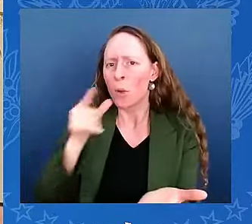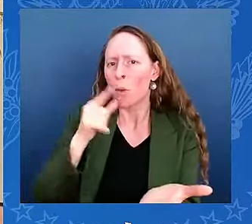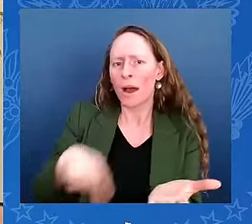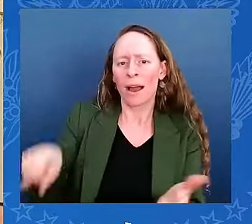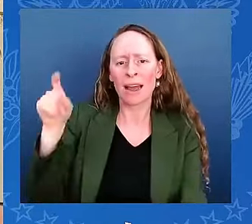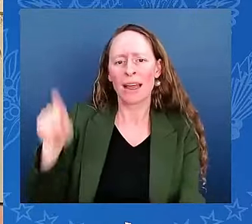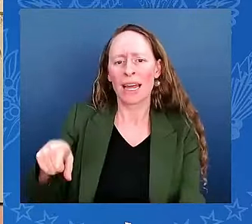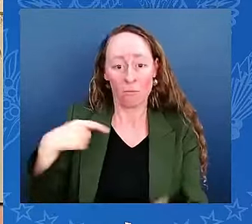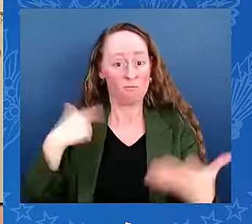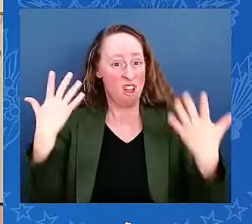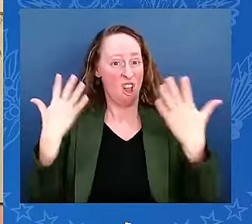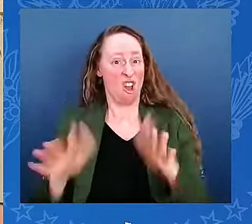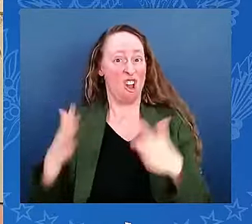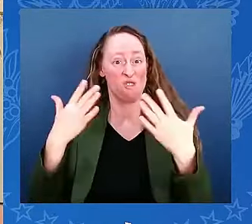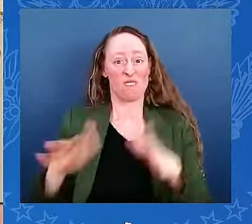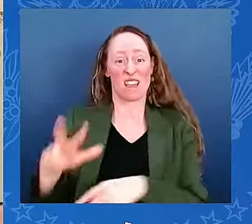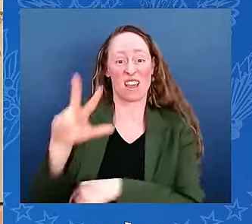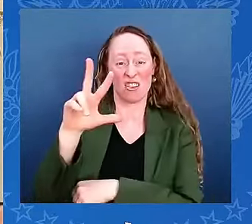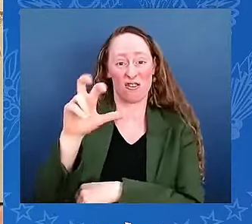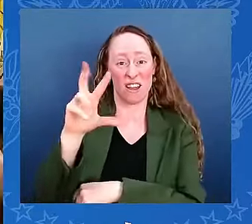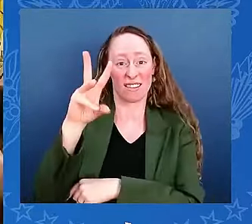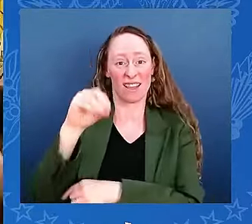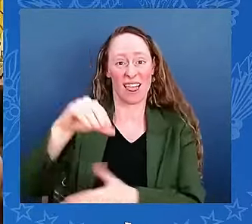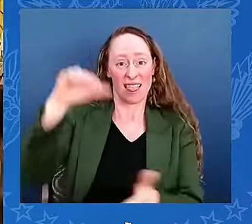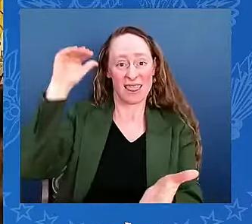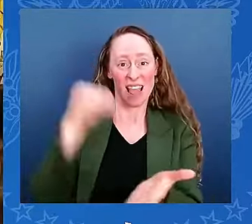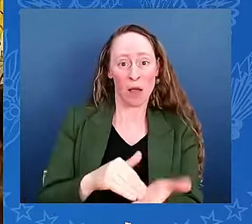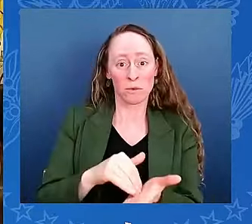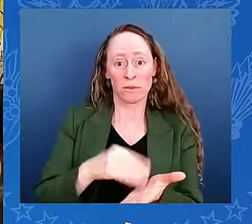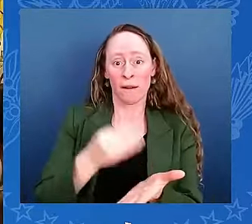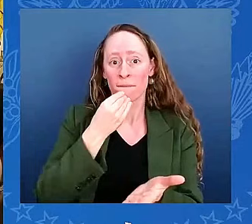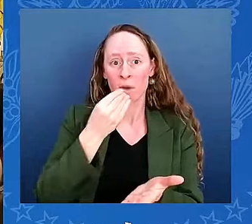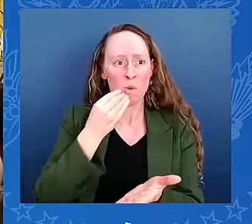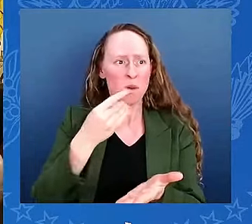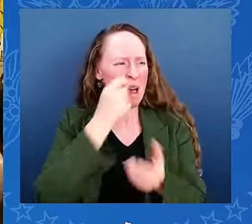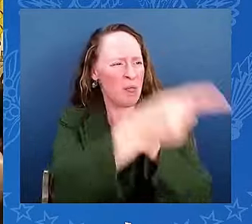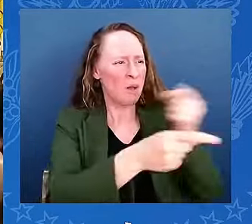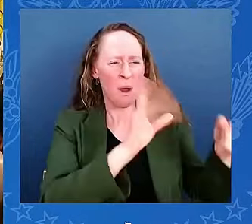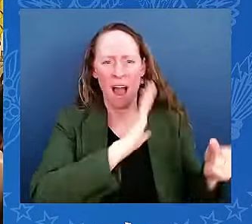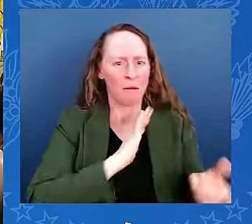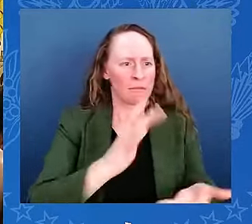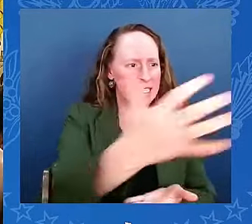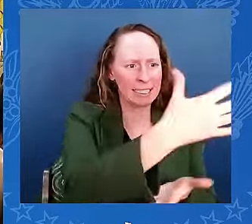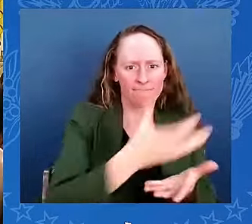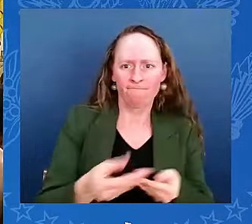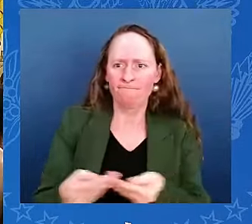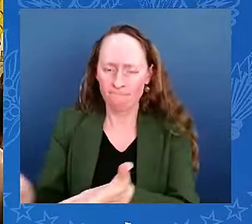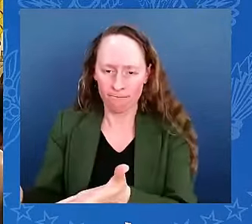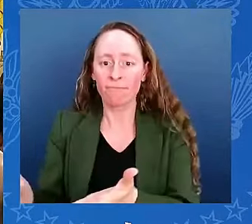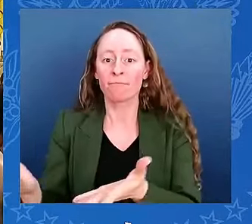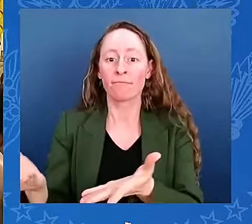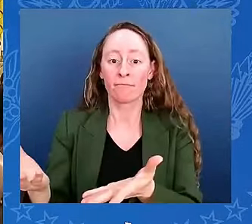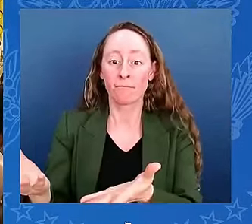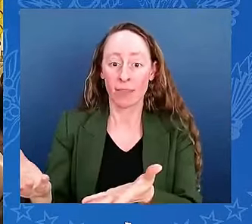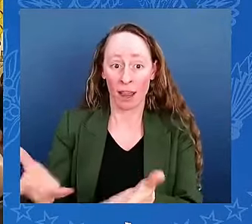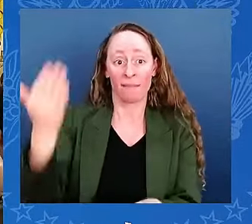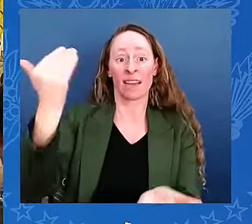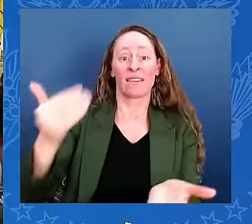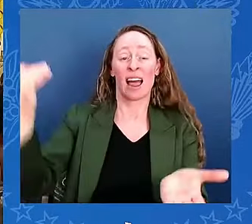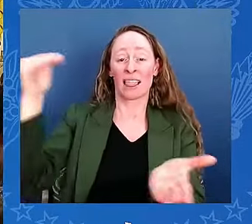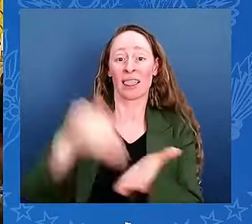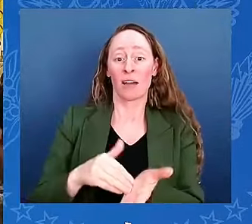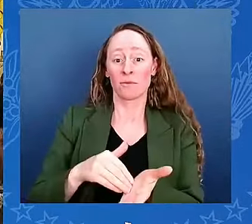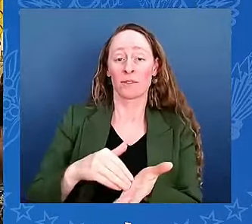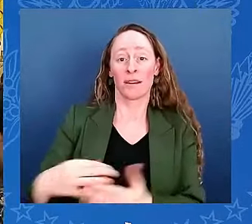Mobilized over 5,000 volunteers. And have worked with Maryland legislators to pass a bill that gives over $1